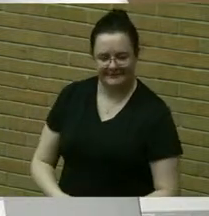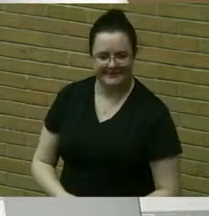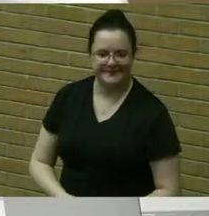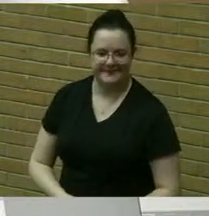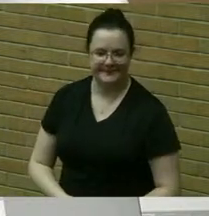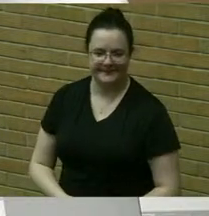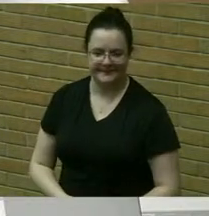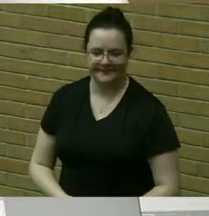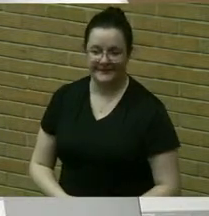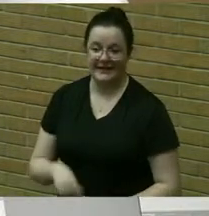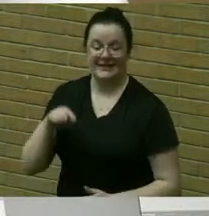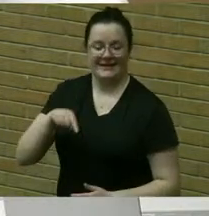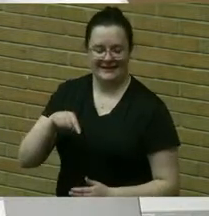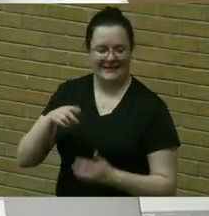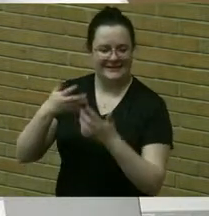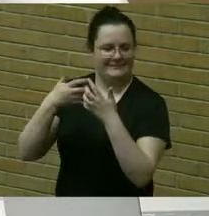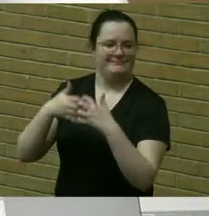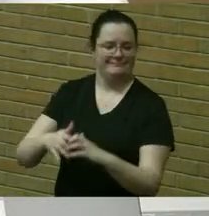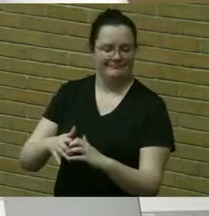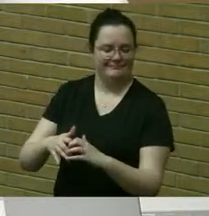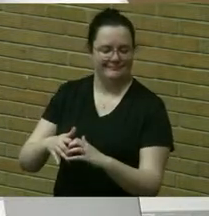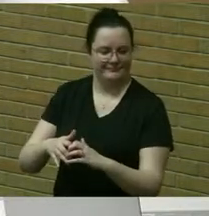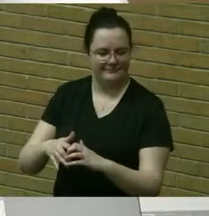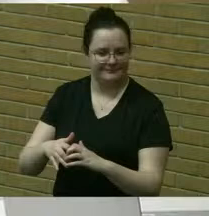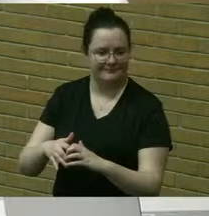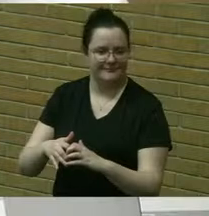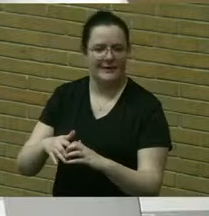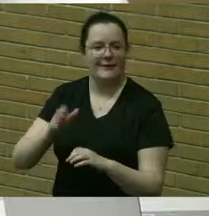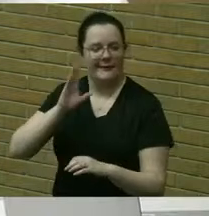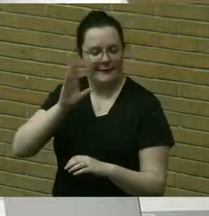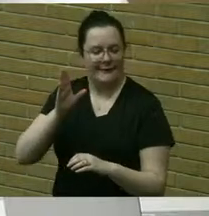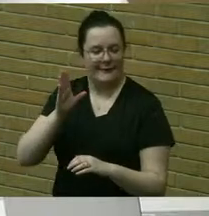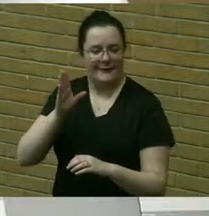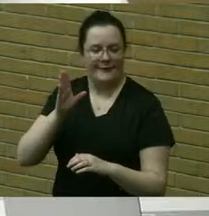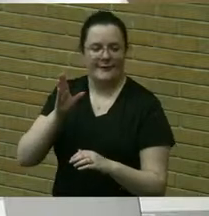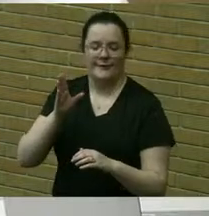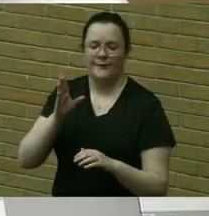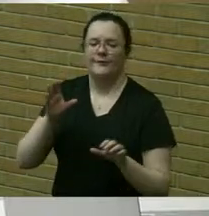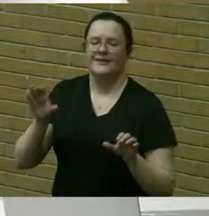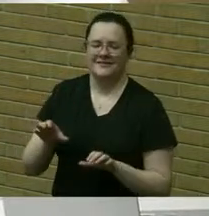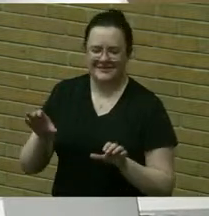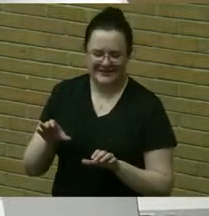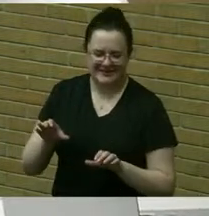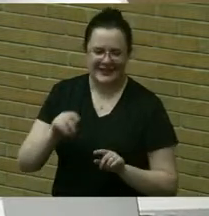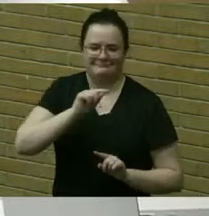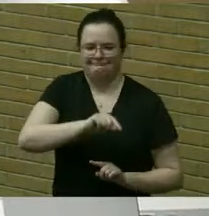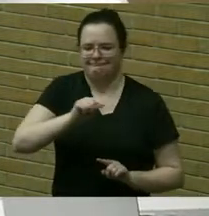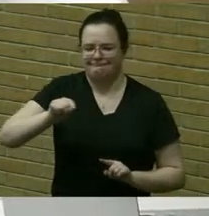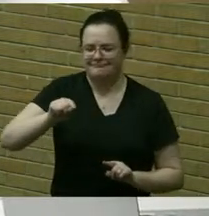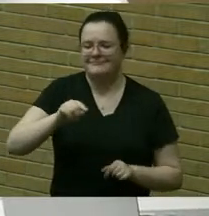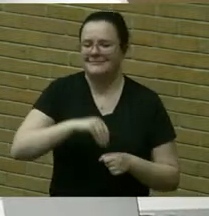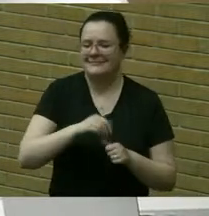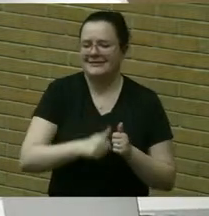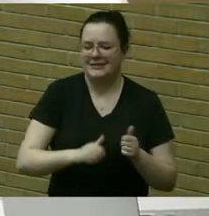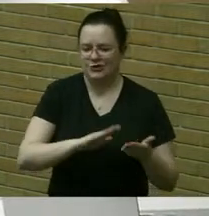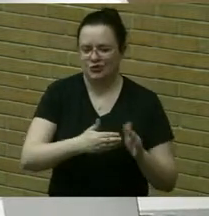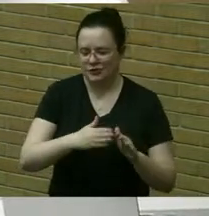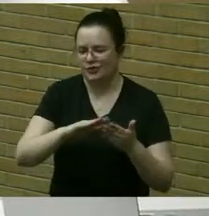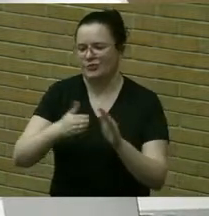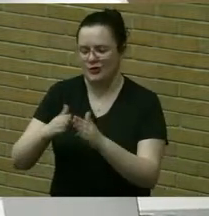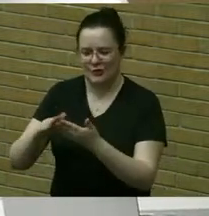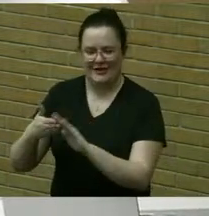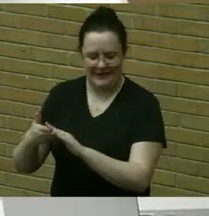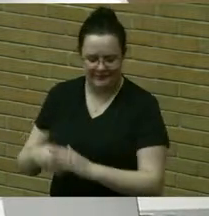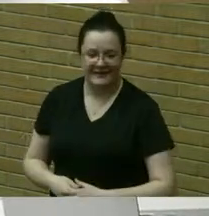by on a community by community basis and the county is providing informational resources